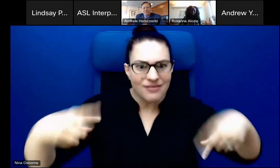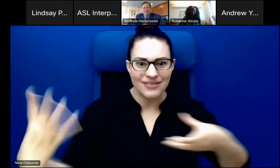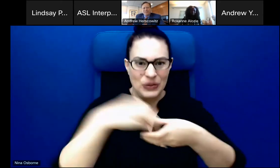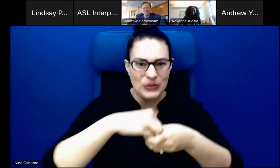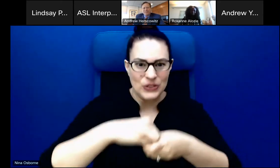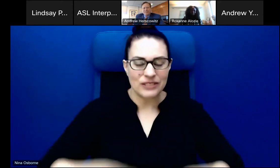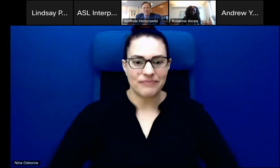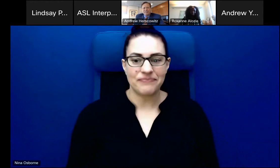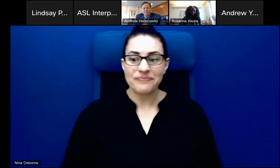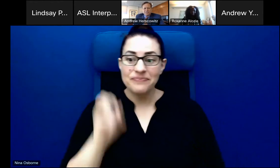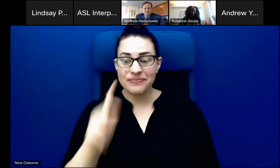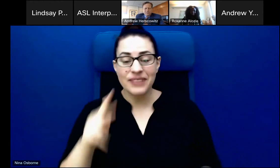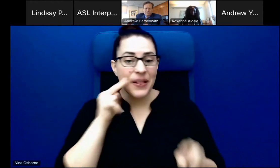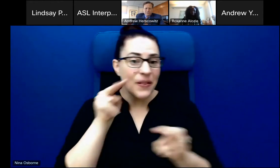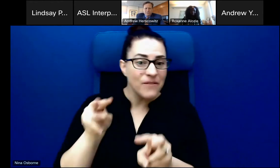Roxanne.